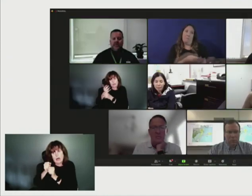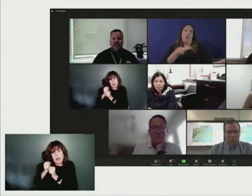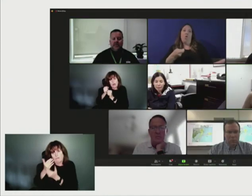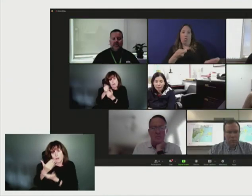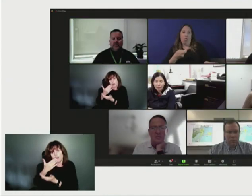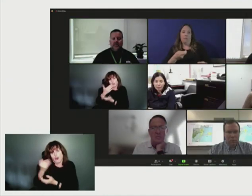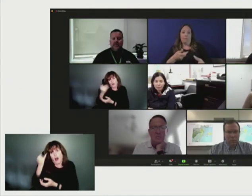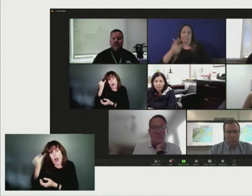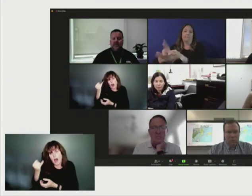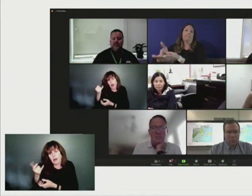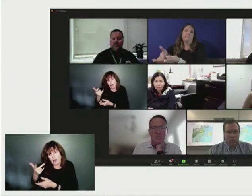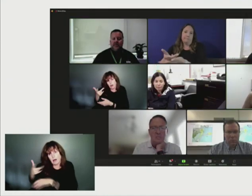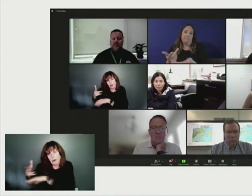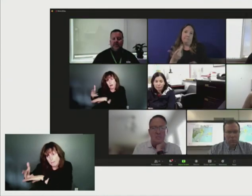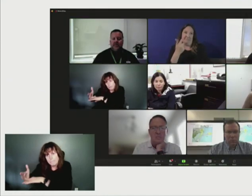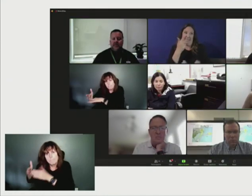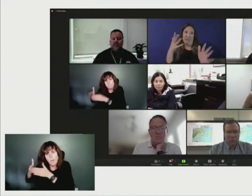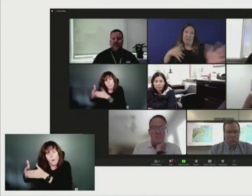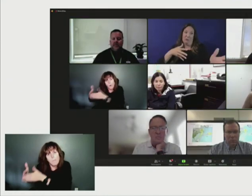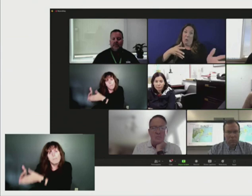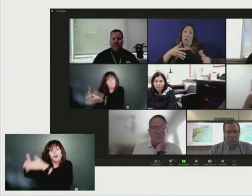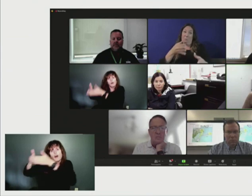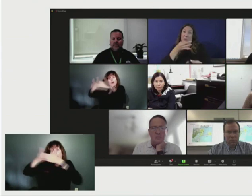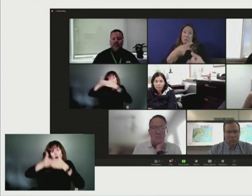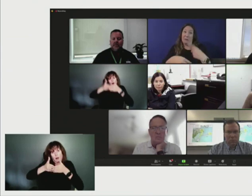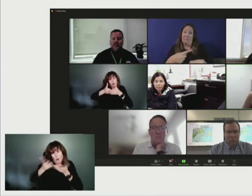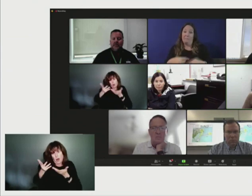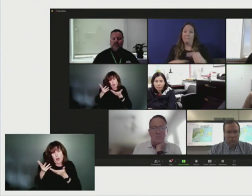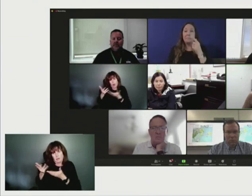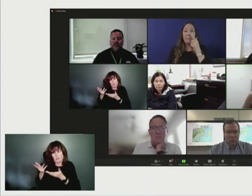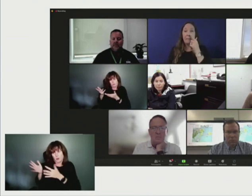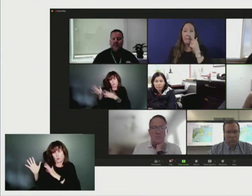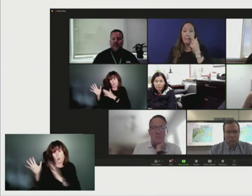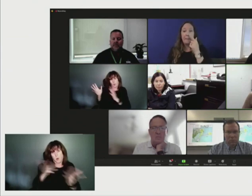Great. And Creason with CTV, you said you had one more question?